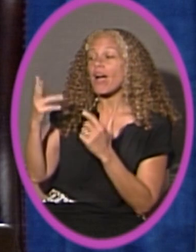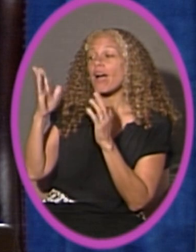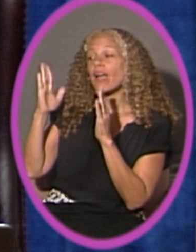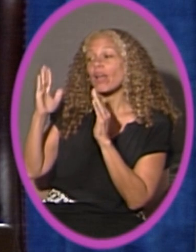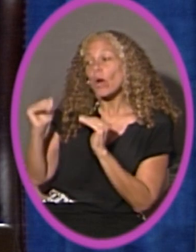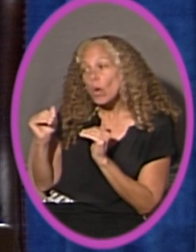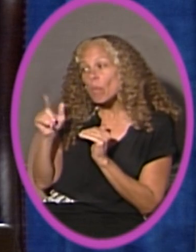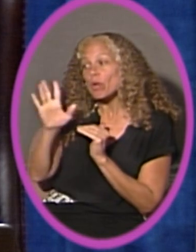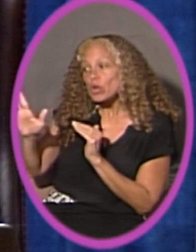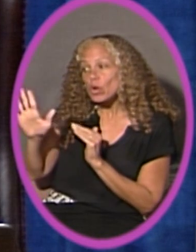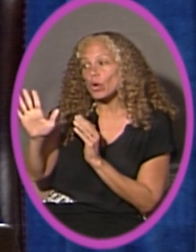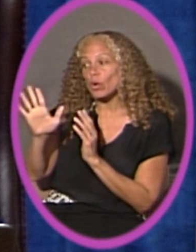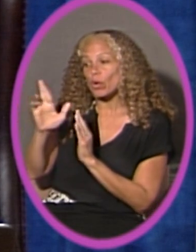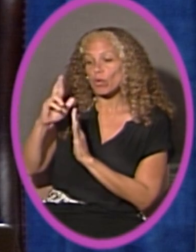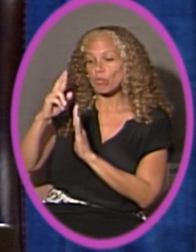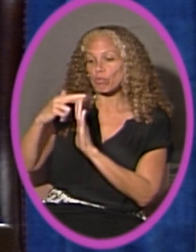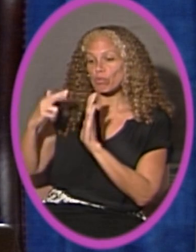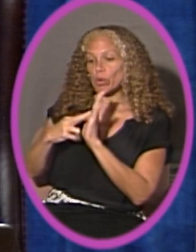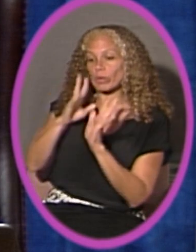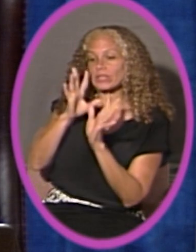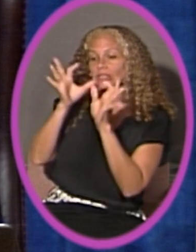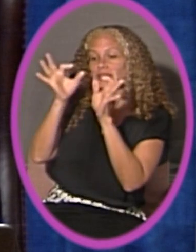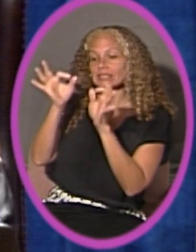your rulemaking decisions,